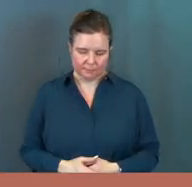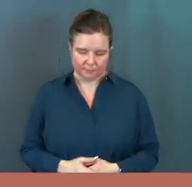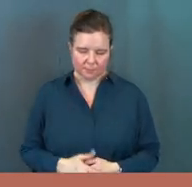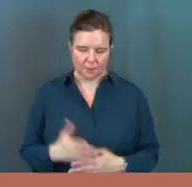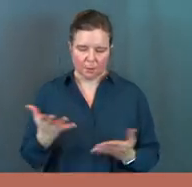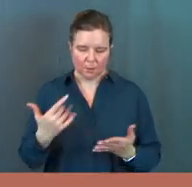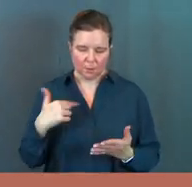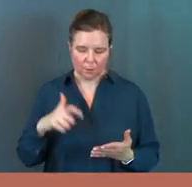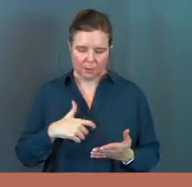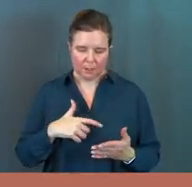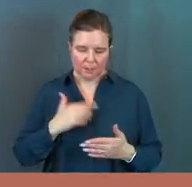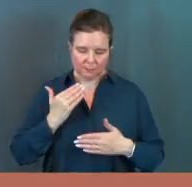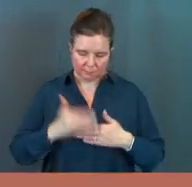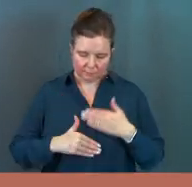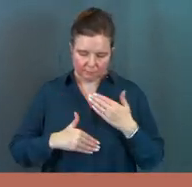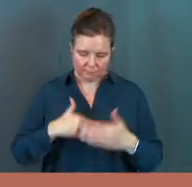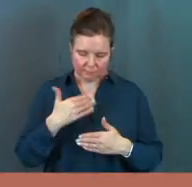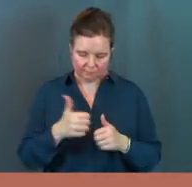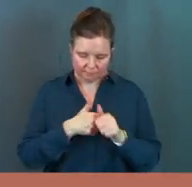what we need to walk in?